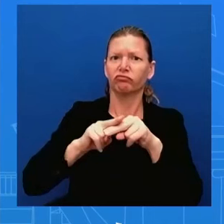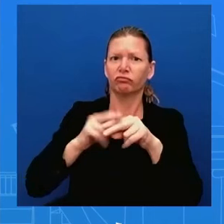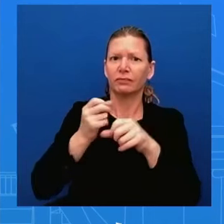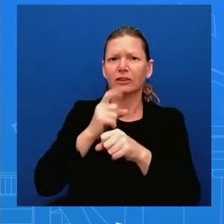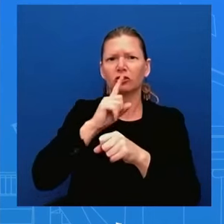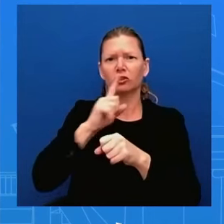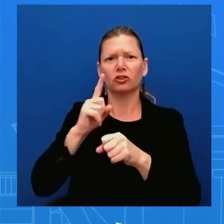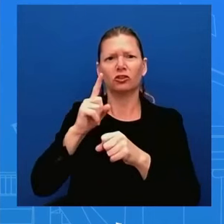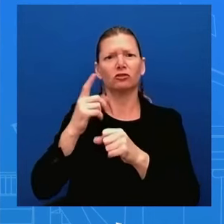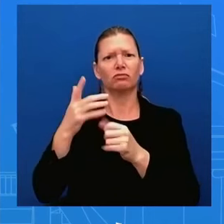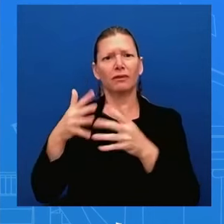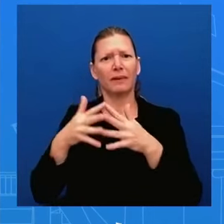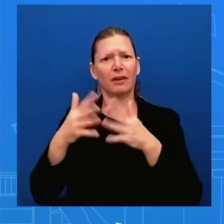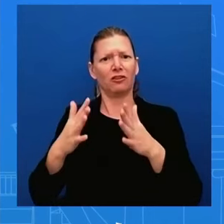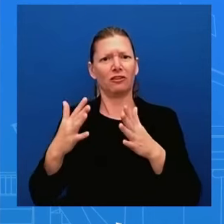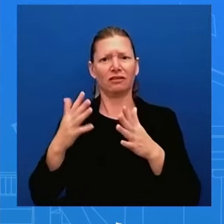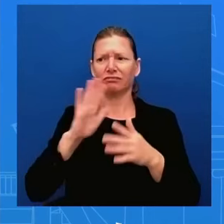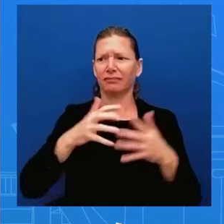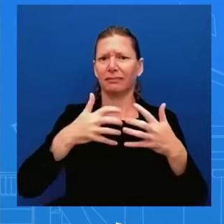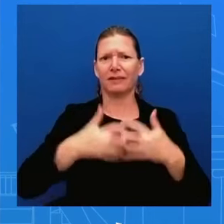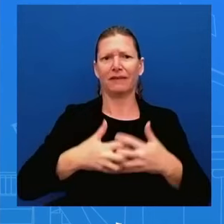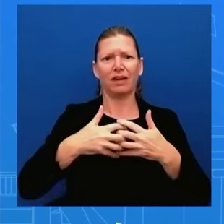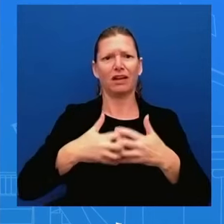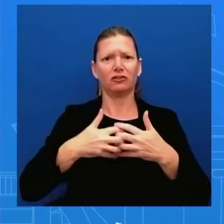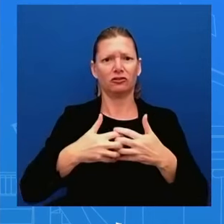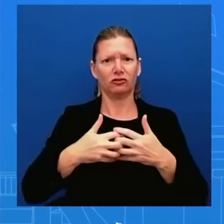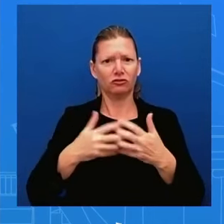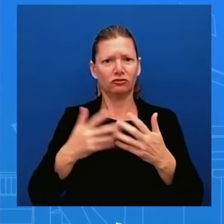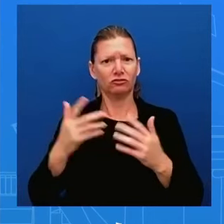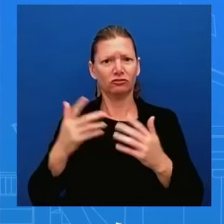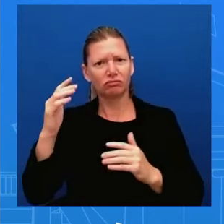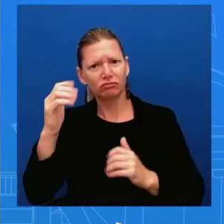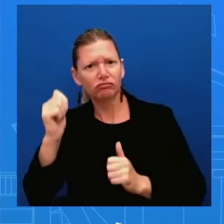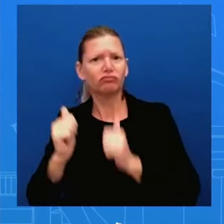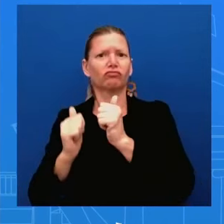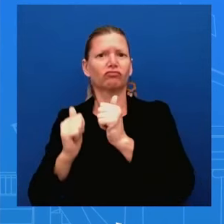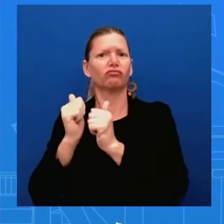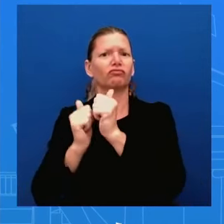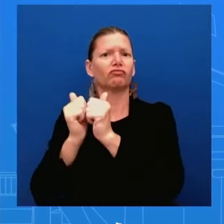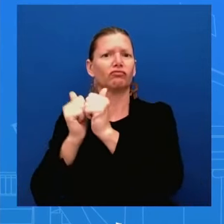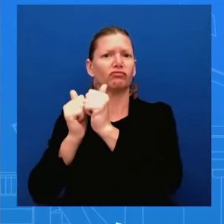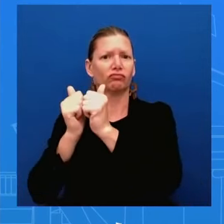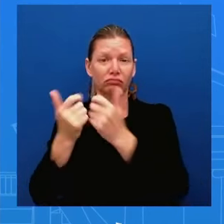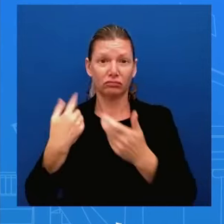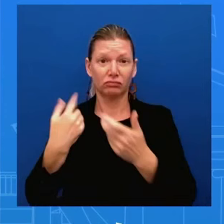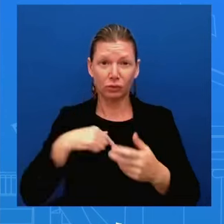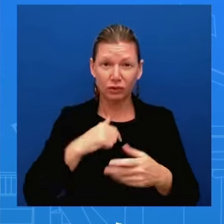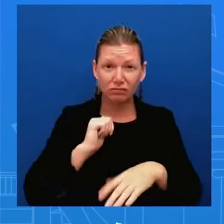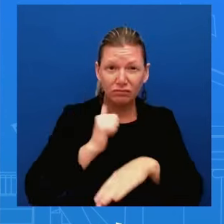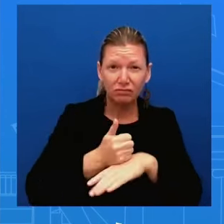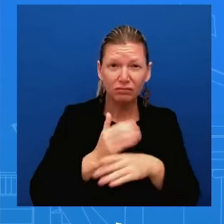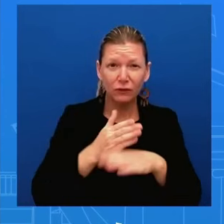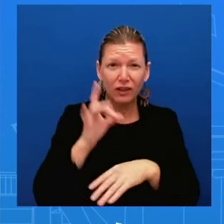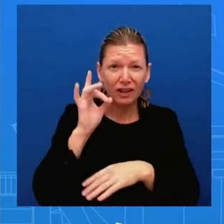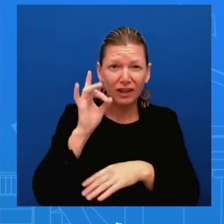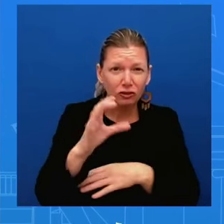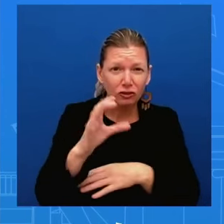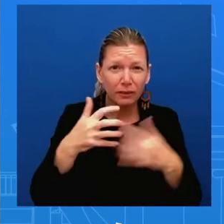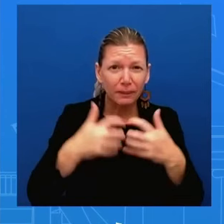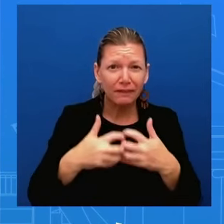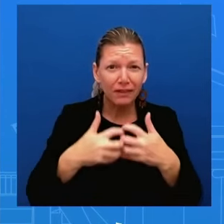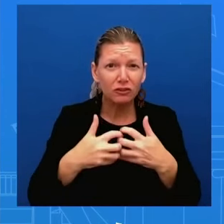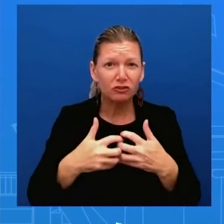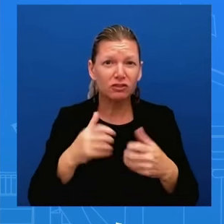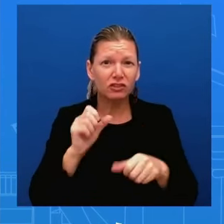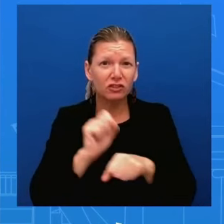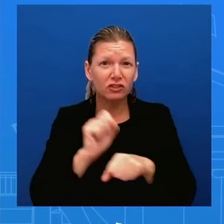manufacturing jobs so there's an investment piece not just the tariffs piece uh and the president has been also very clear this is about american workers is about